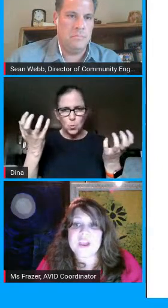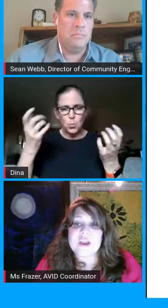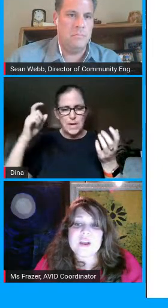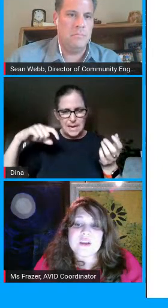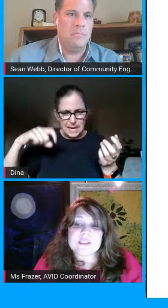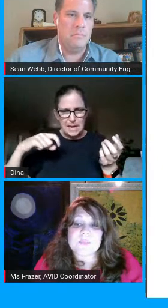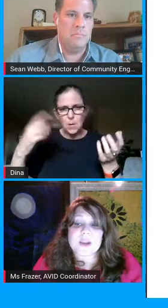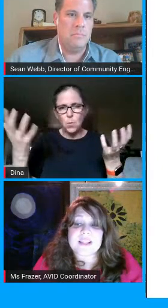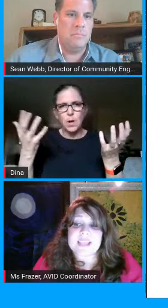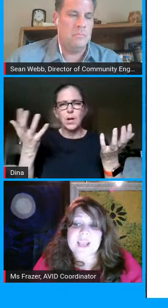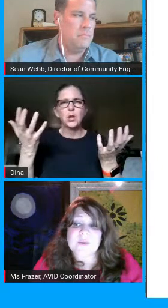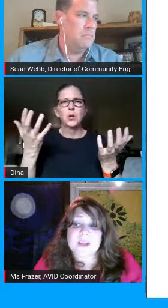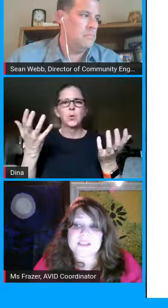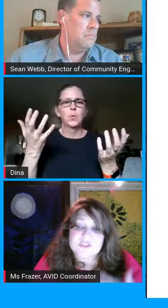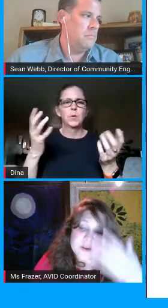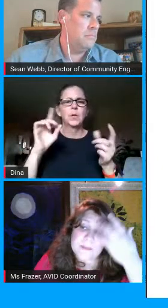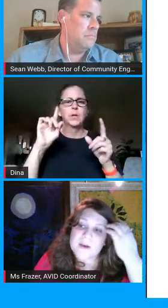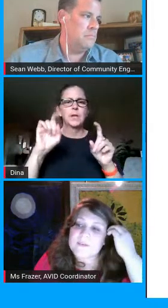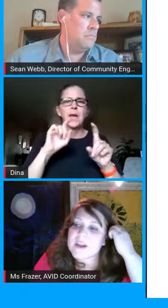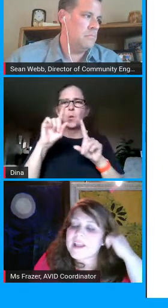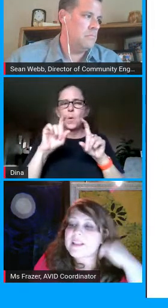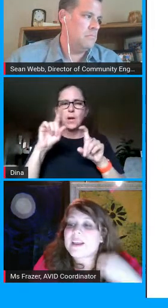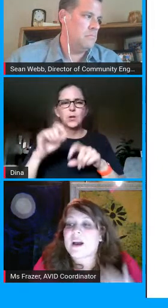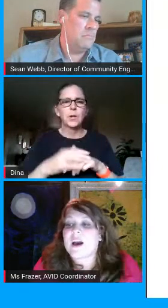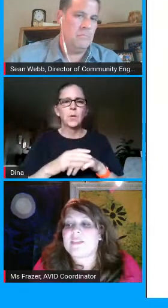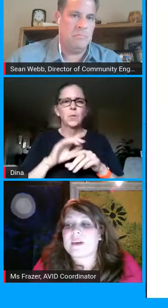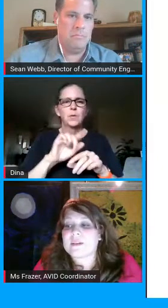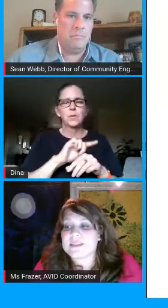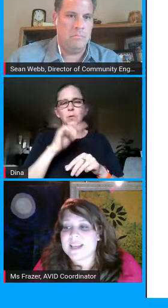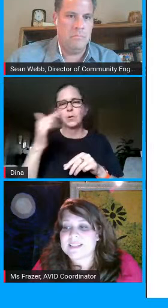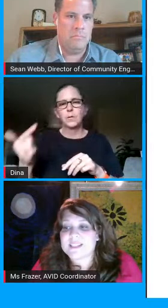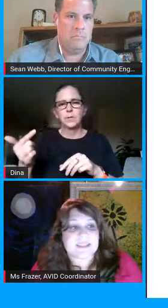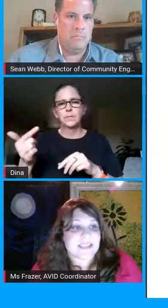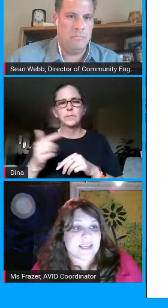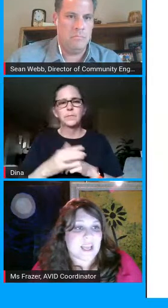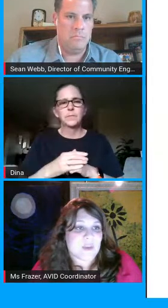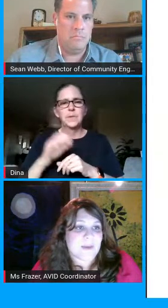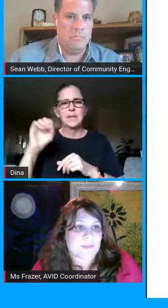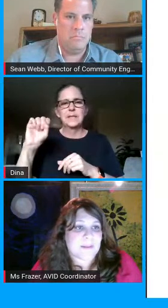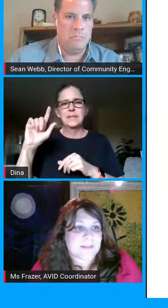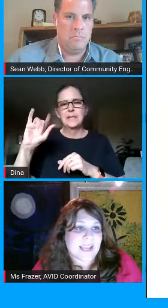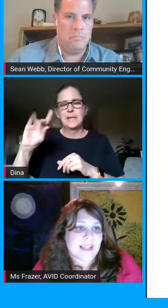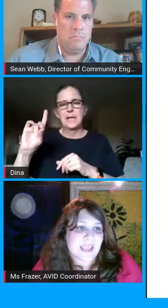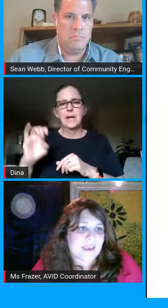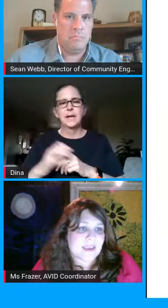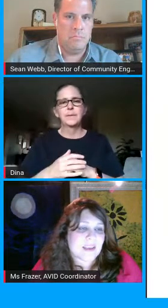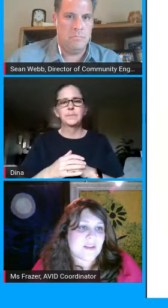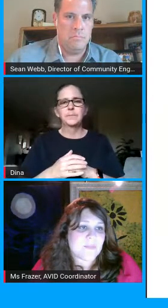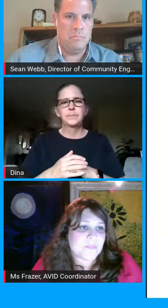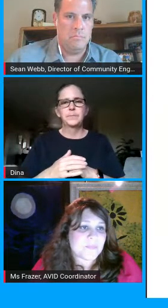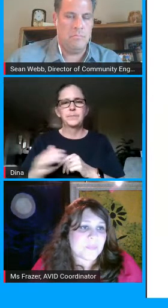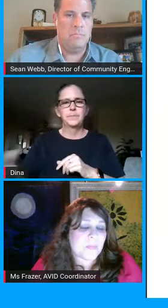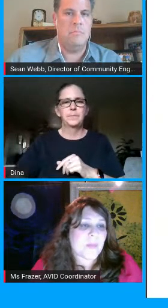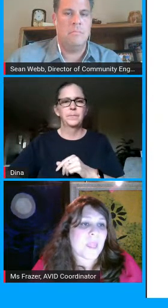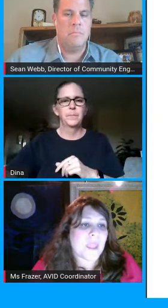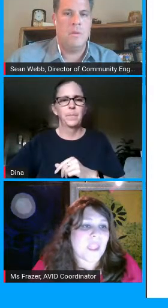so we're going to take a quick trip over and click on the dsusd.us website link